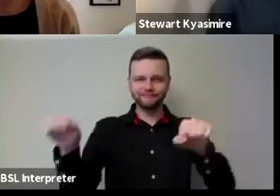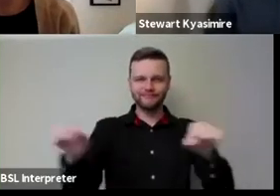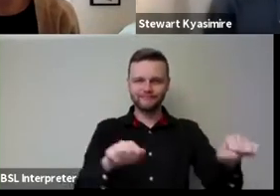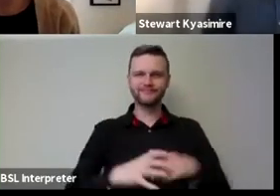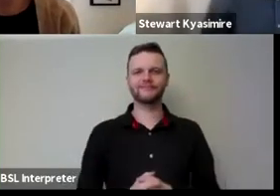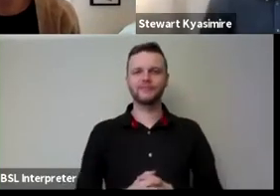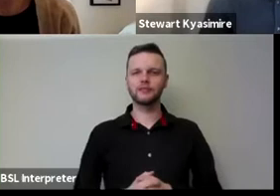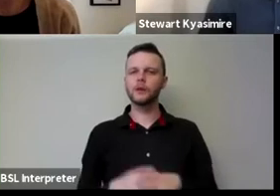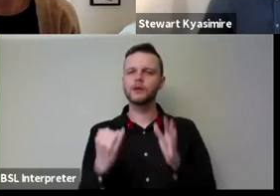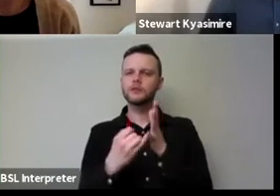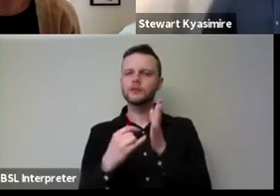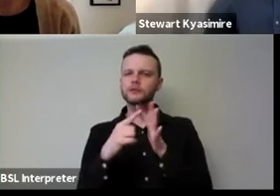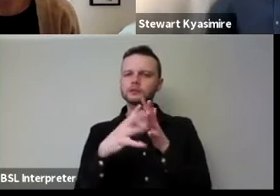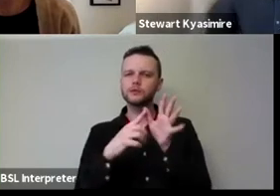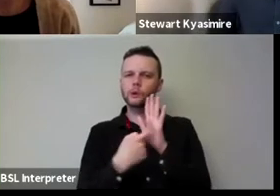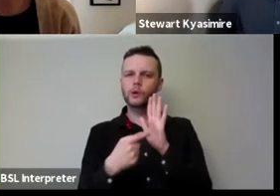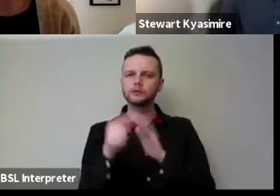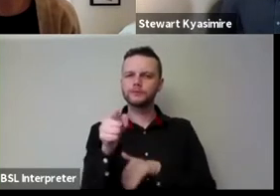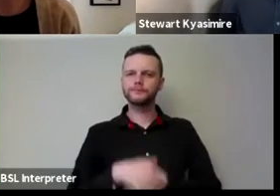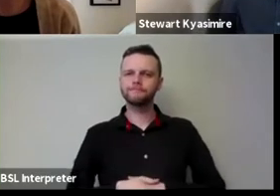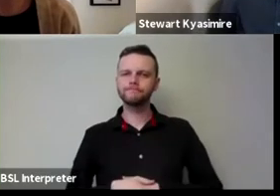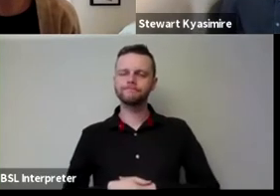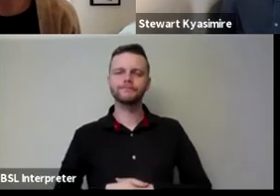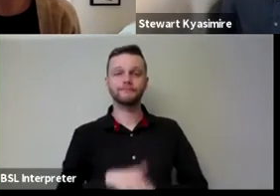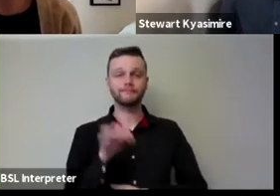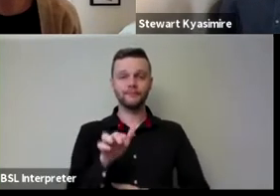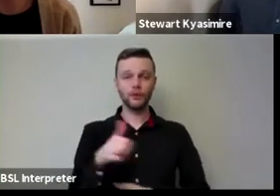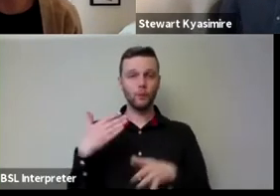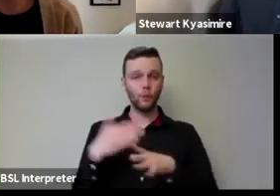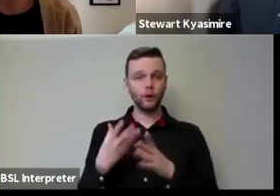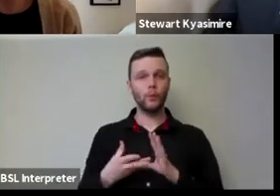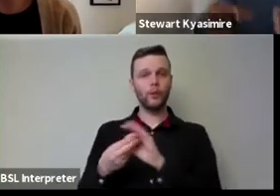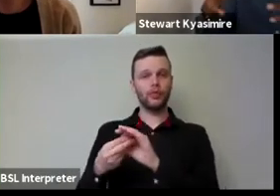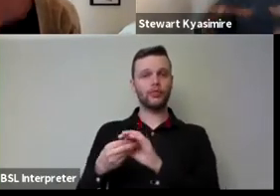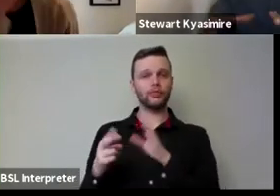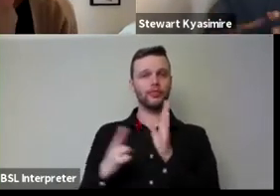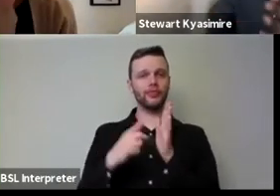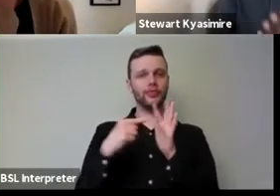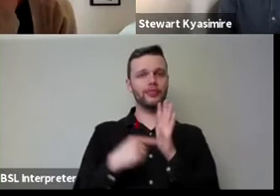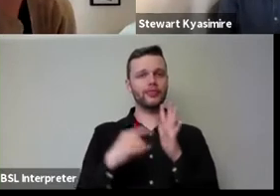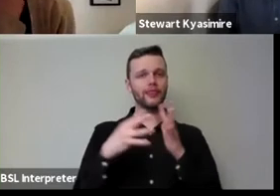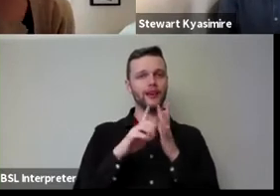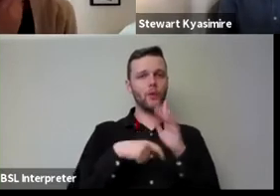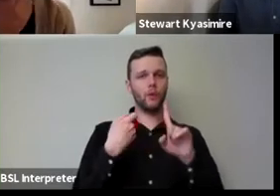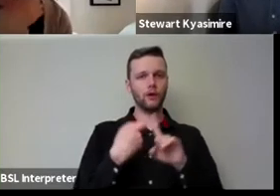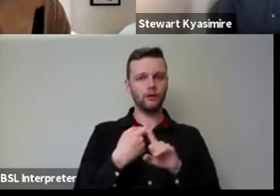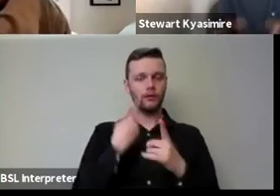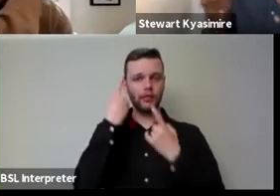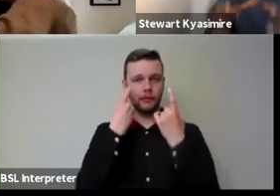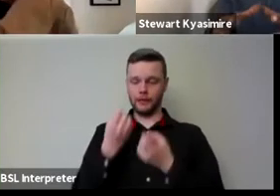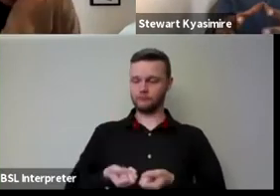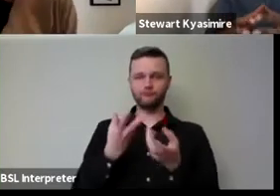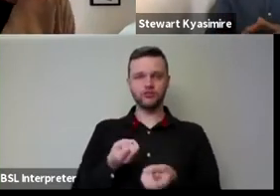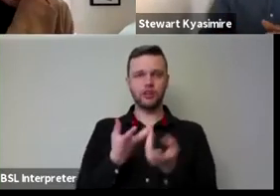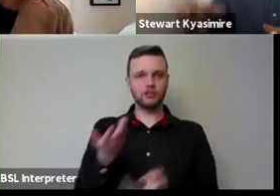okay so so working um with the networks and being a production company how it works is your